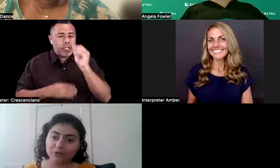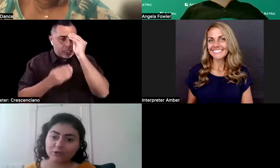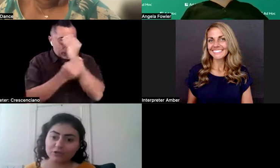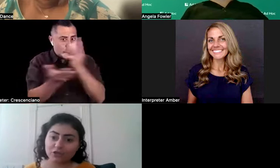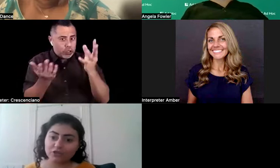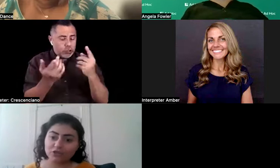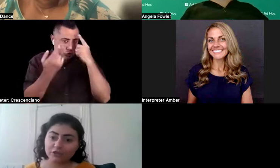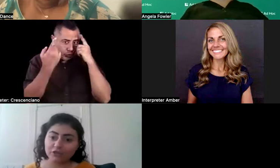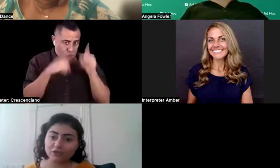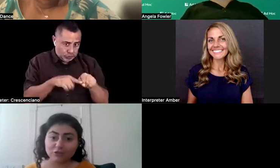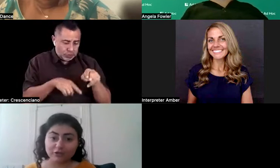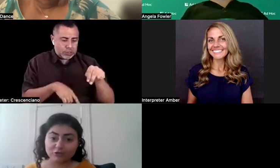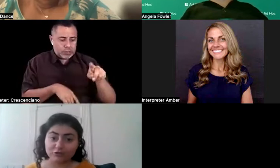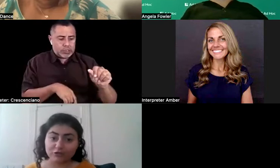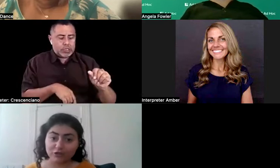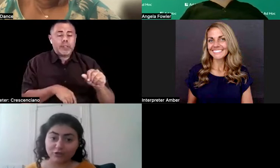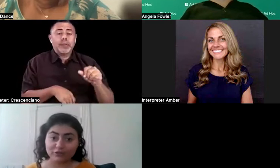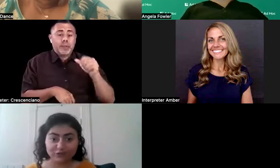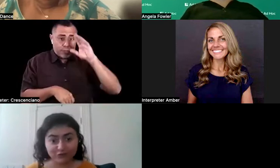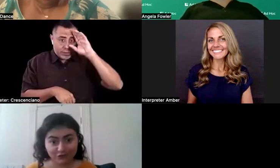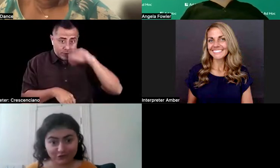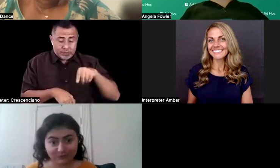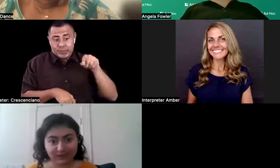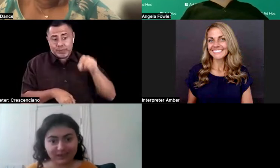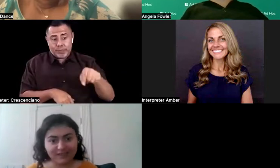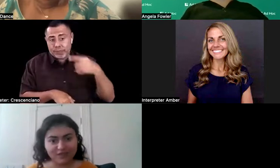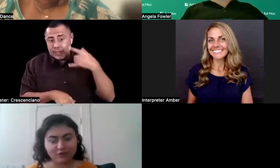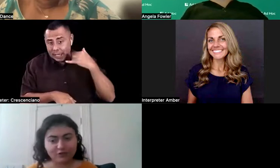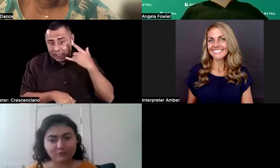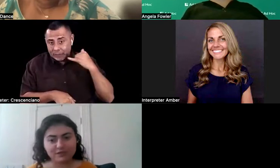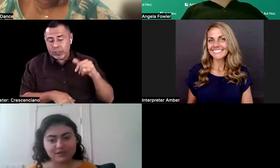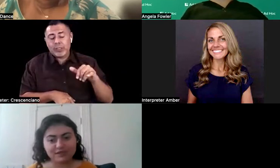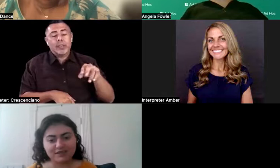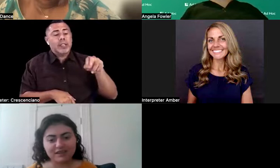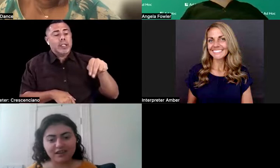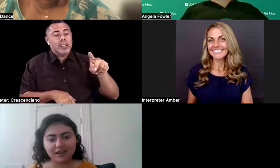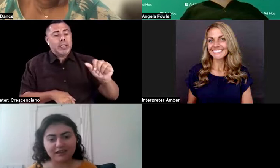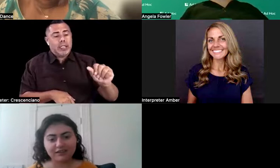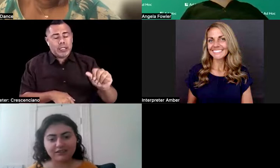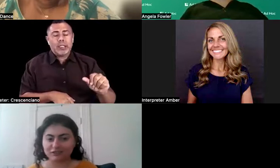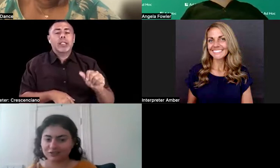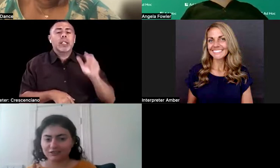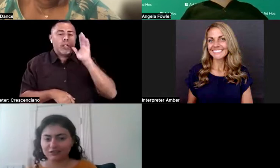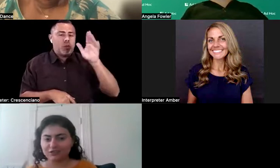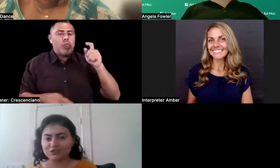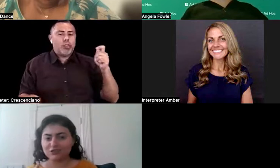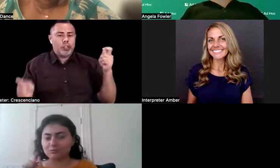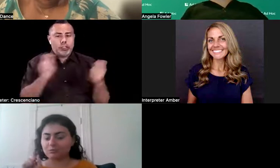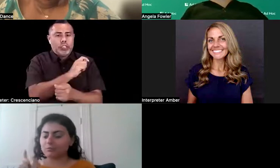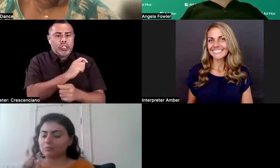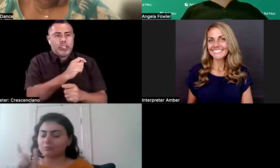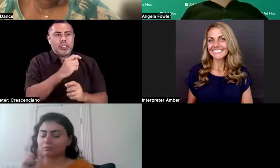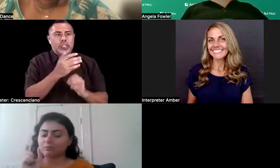are going to change starting January of this year, and they're going to be added this,